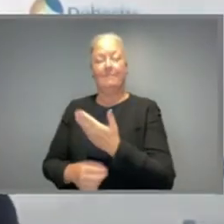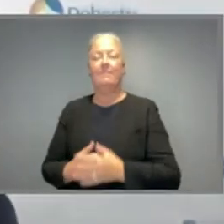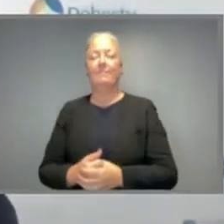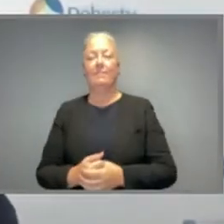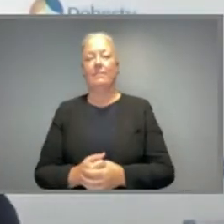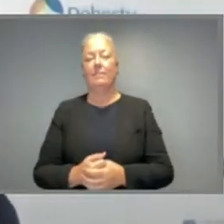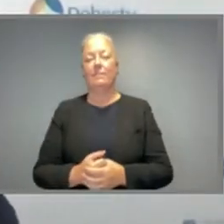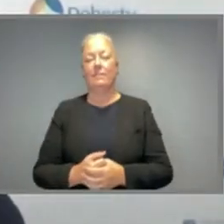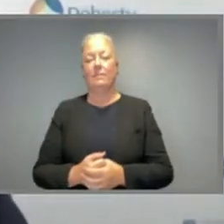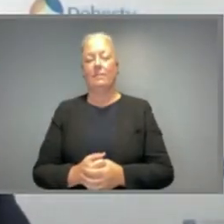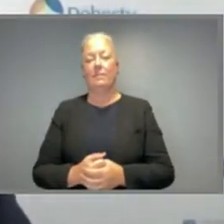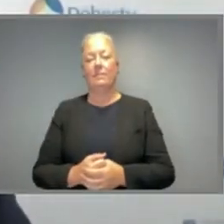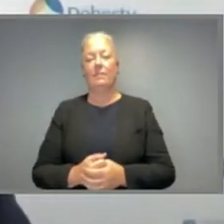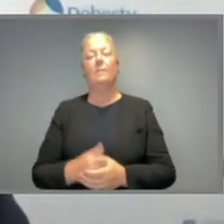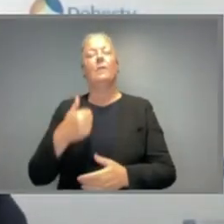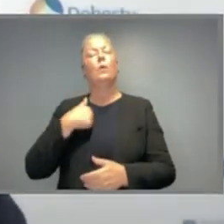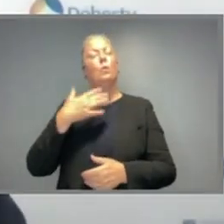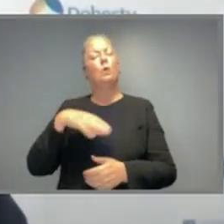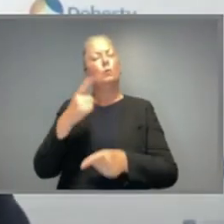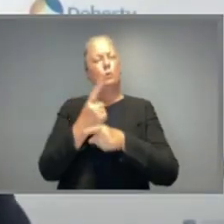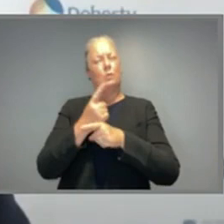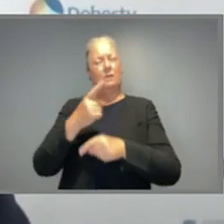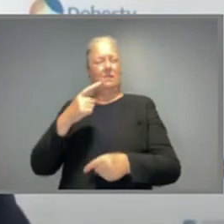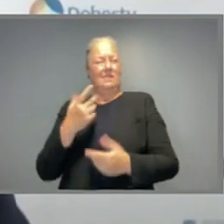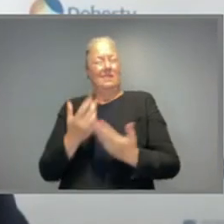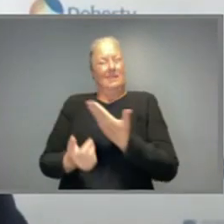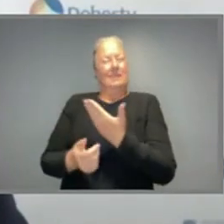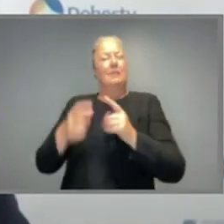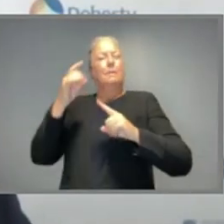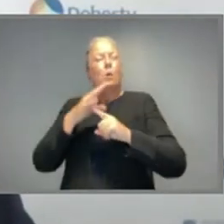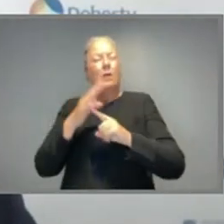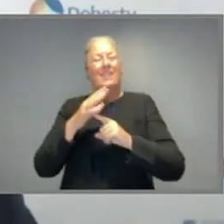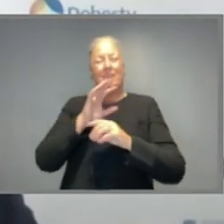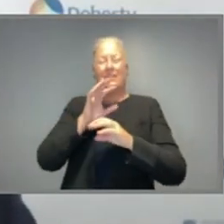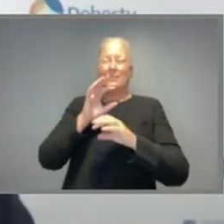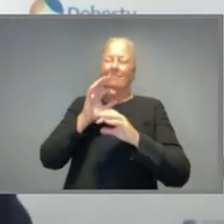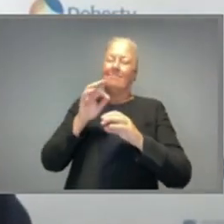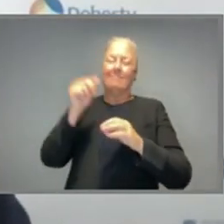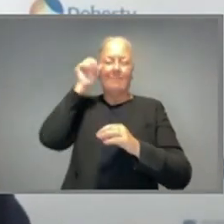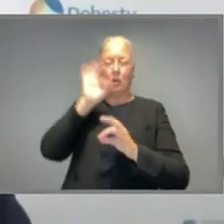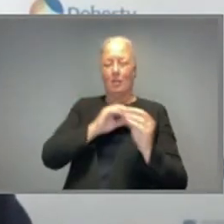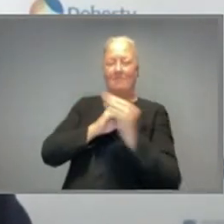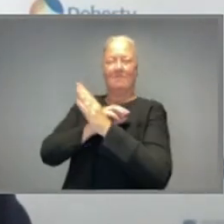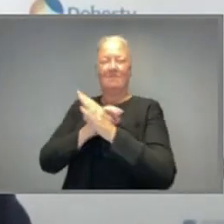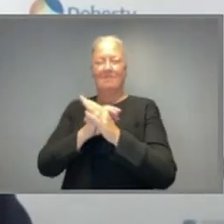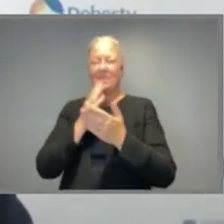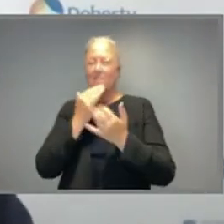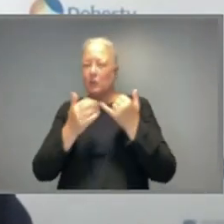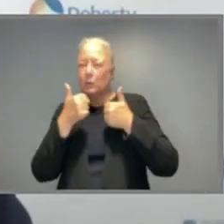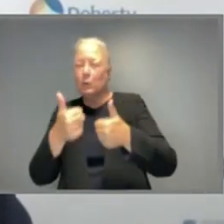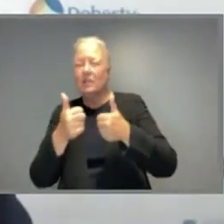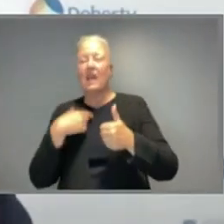Just to unpack why this is important, and these slides are not projecting well on the screen, I can see, so I'm going to have to talk through the figures.